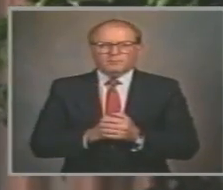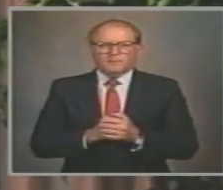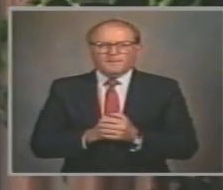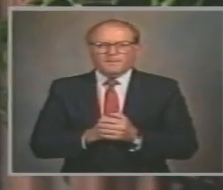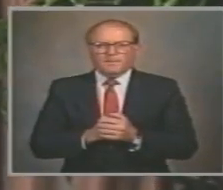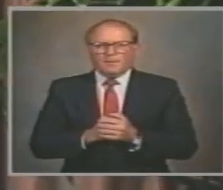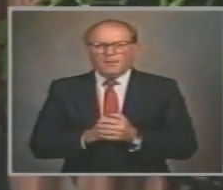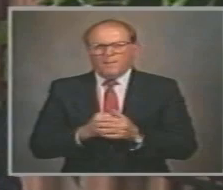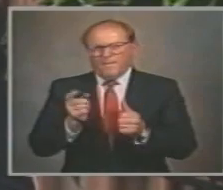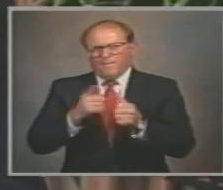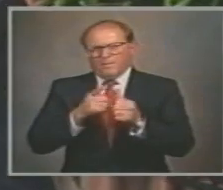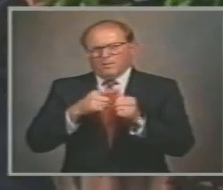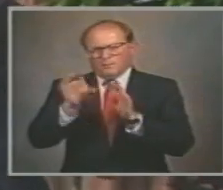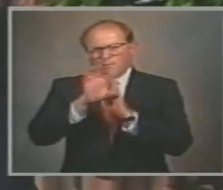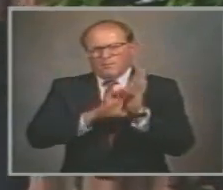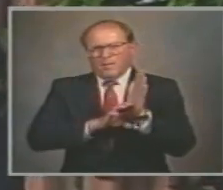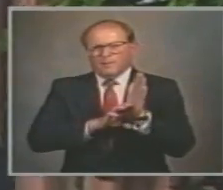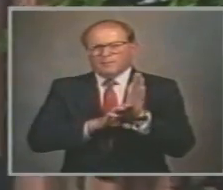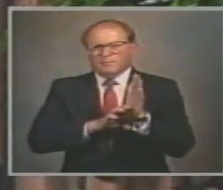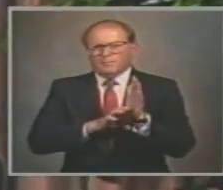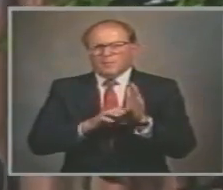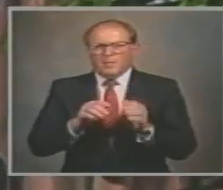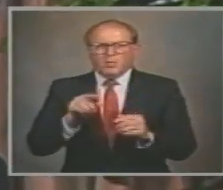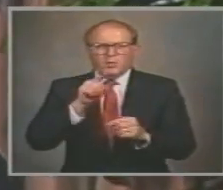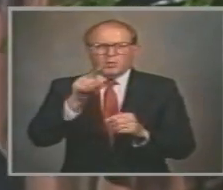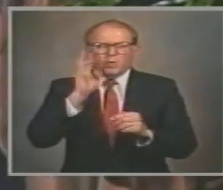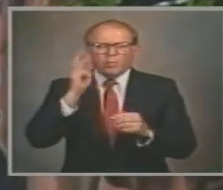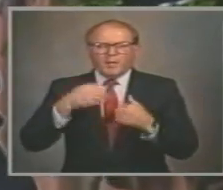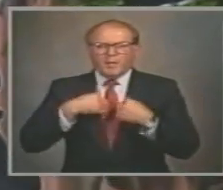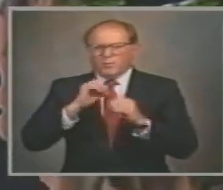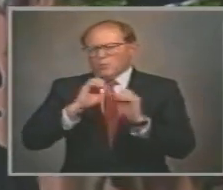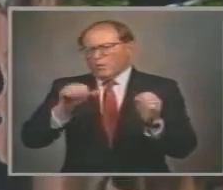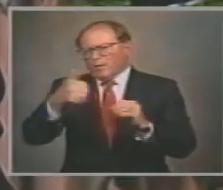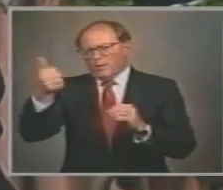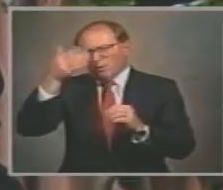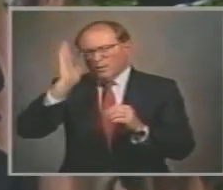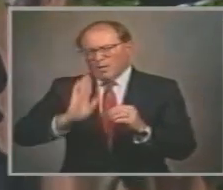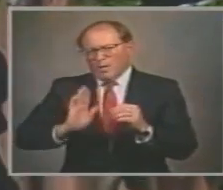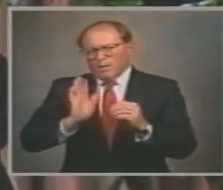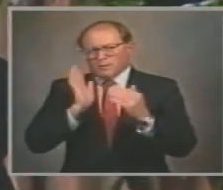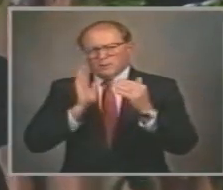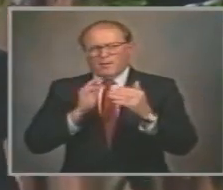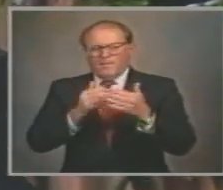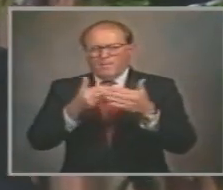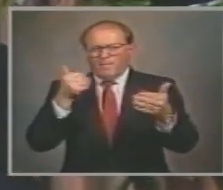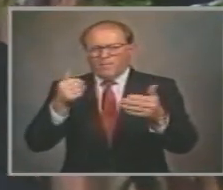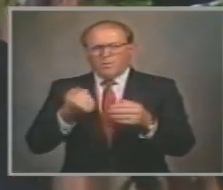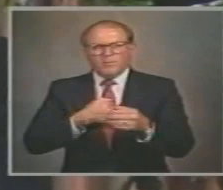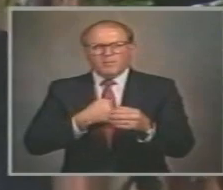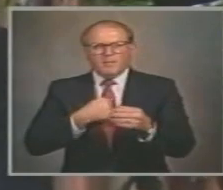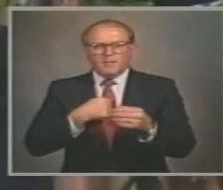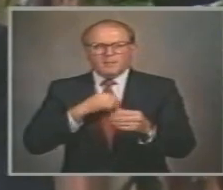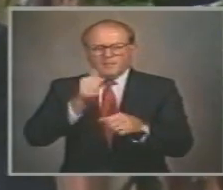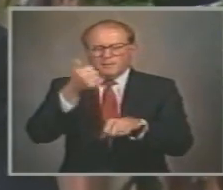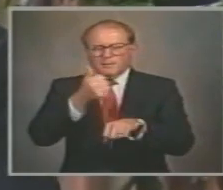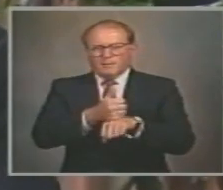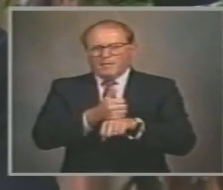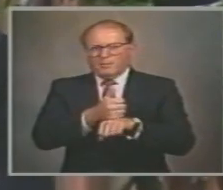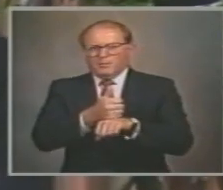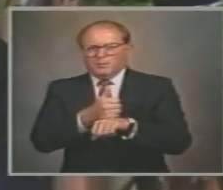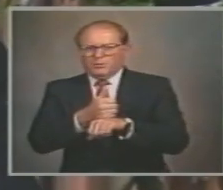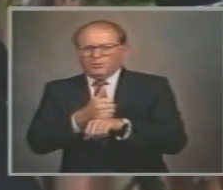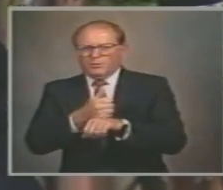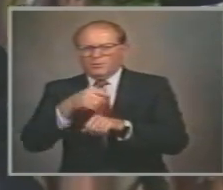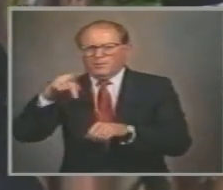The first commandment Thou shalt have no other gods Before me establishes priority And it's